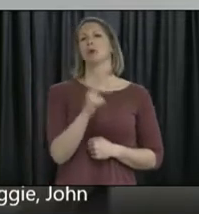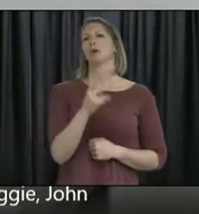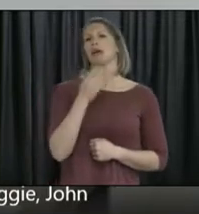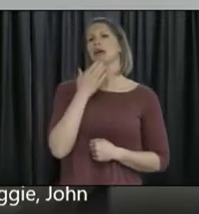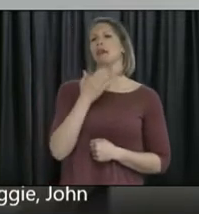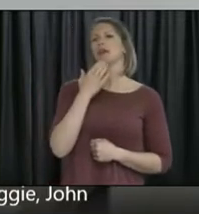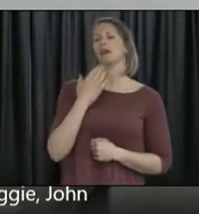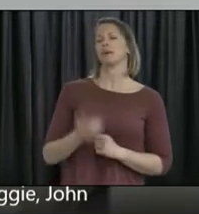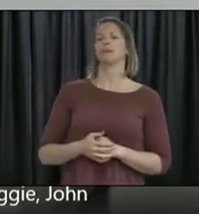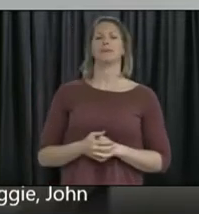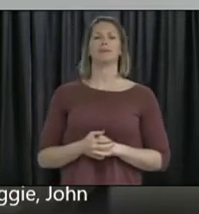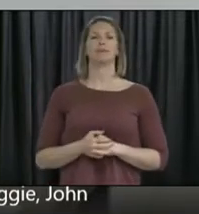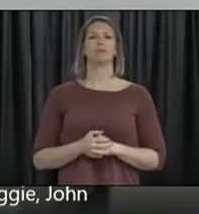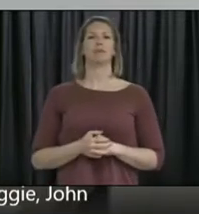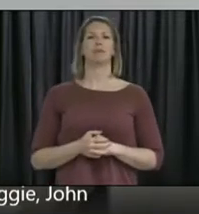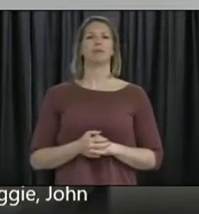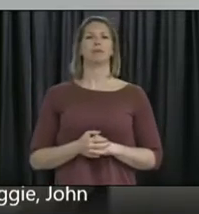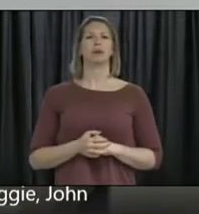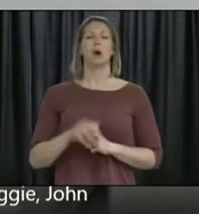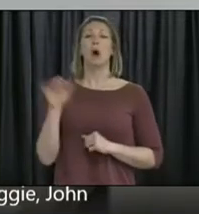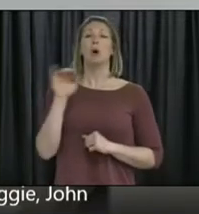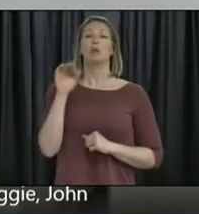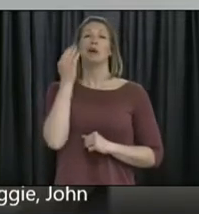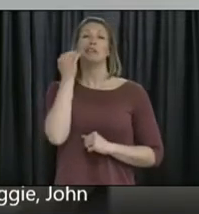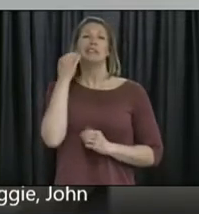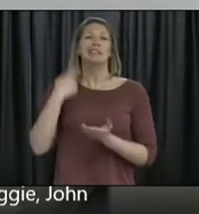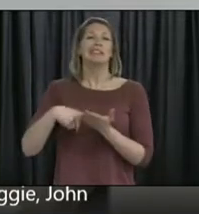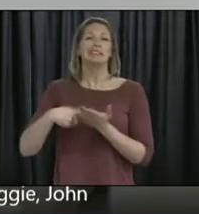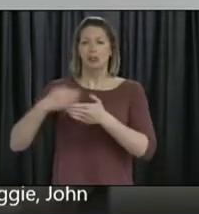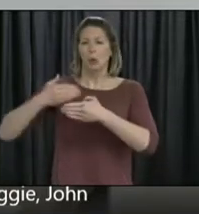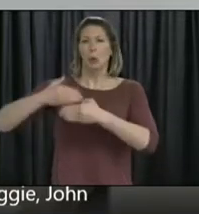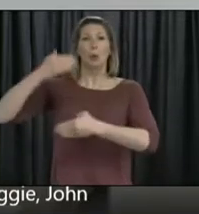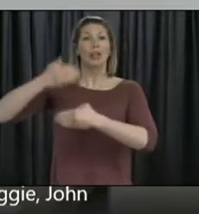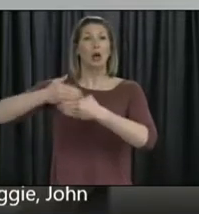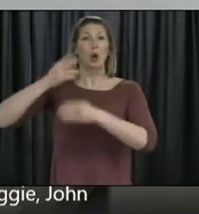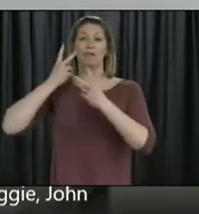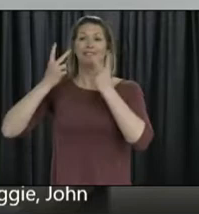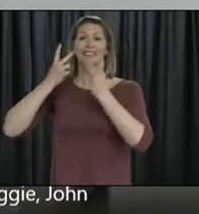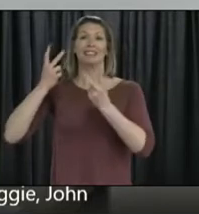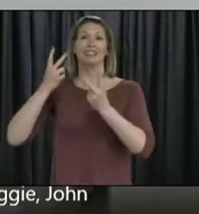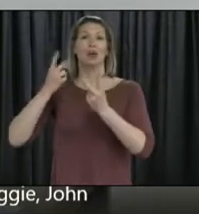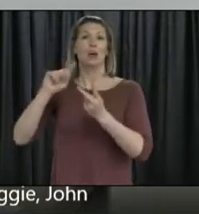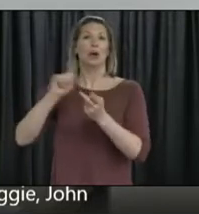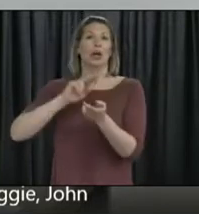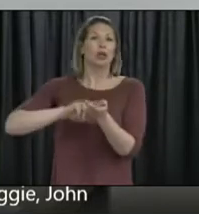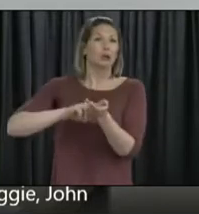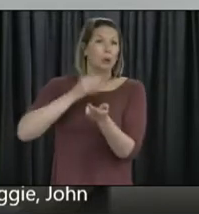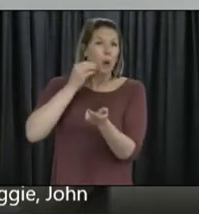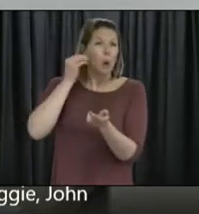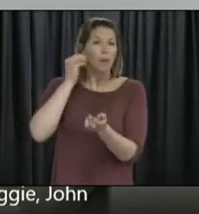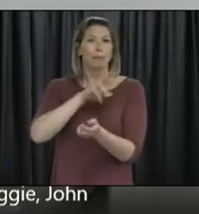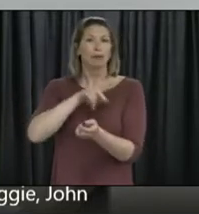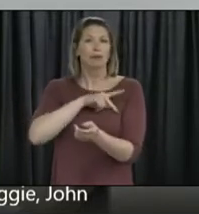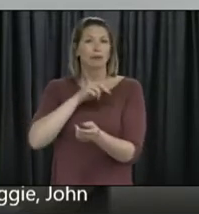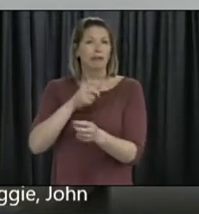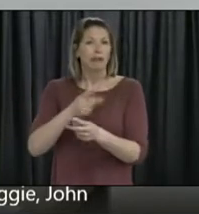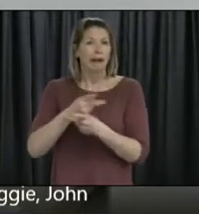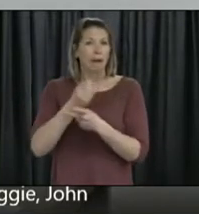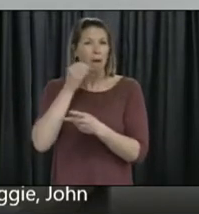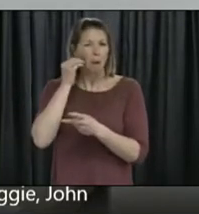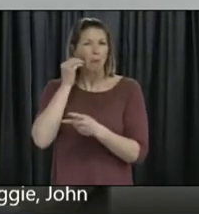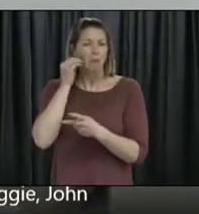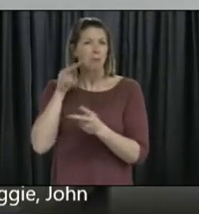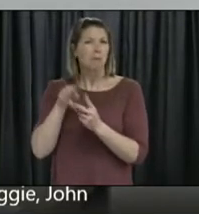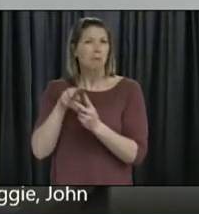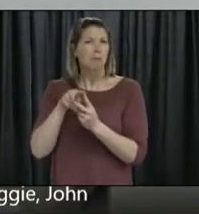just another one for you, Dr. Hagee. You spoke about window visits as well in the beginning to long-term care homes. Are allowing these types of visits up